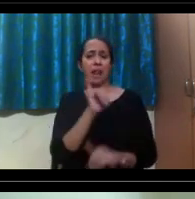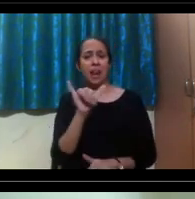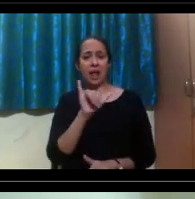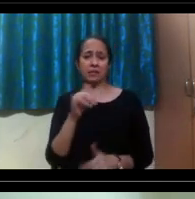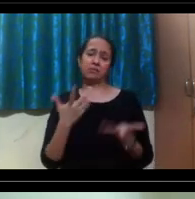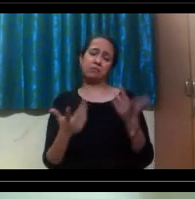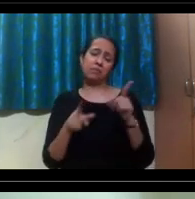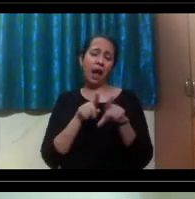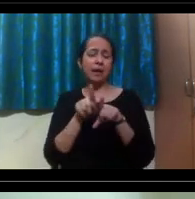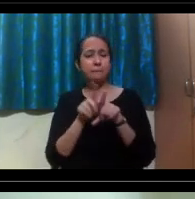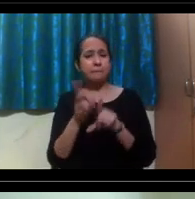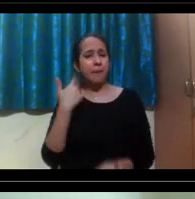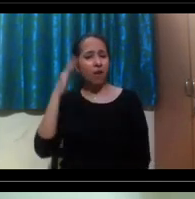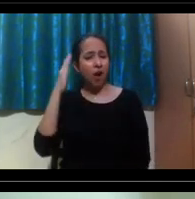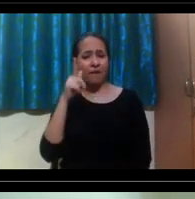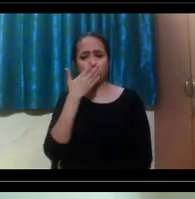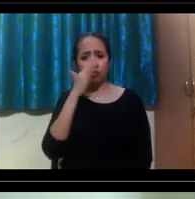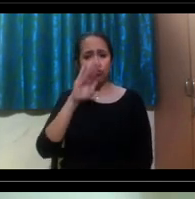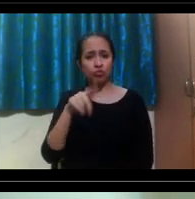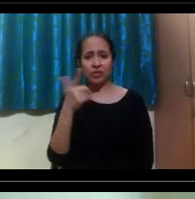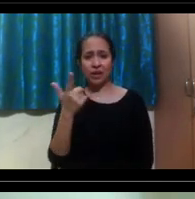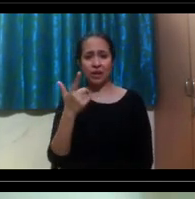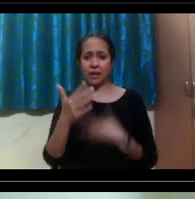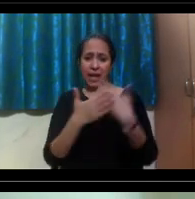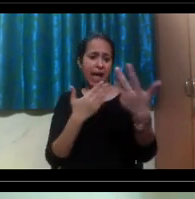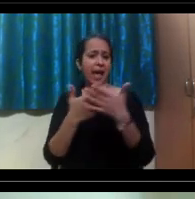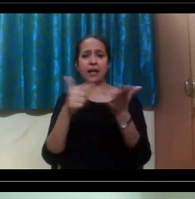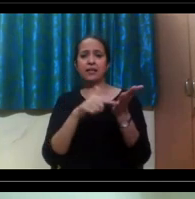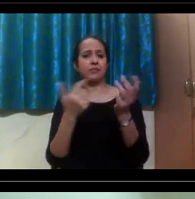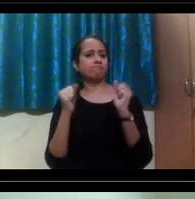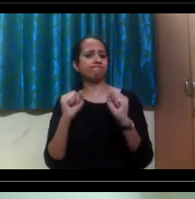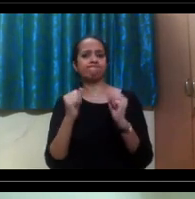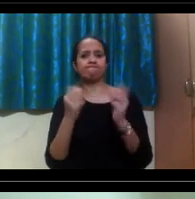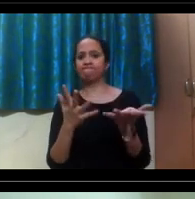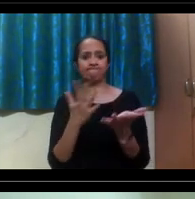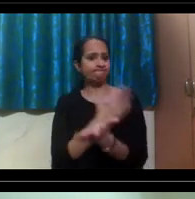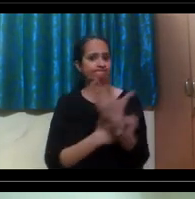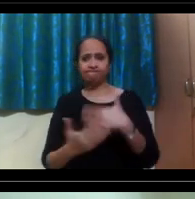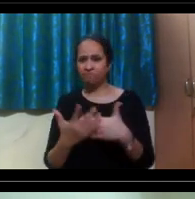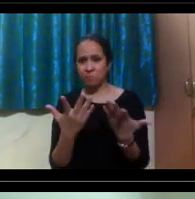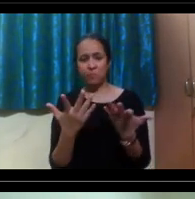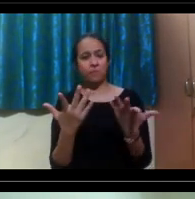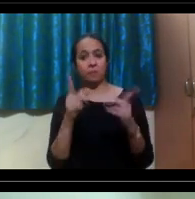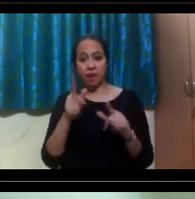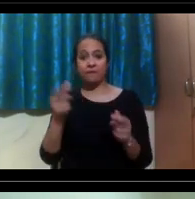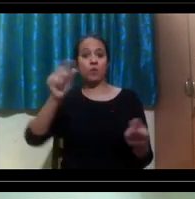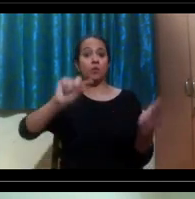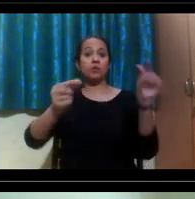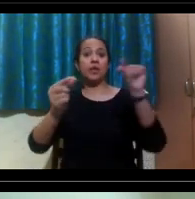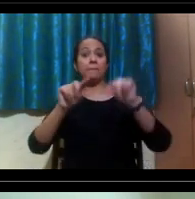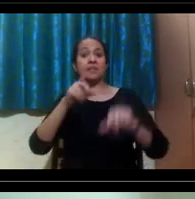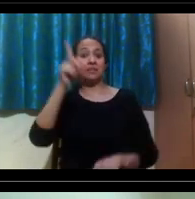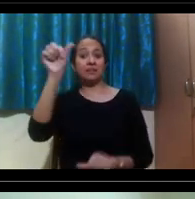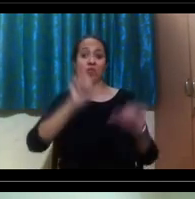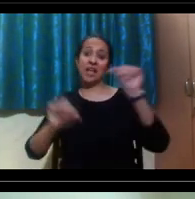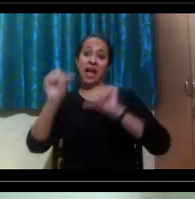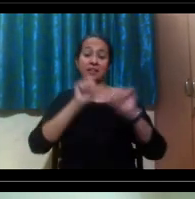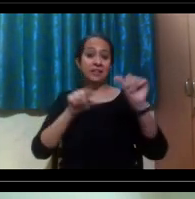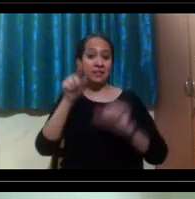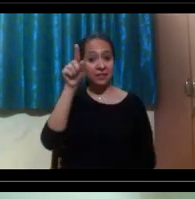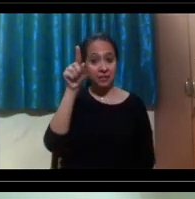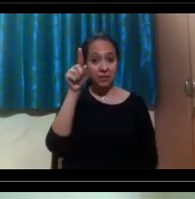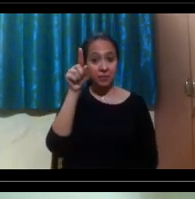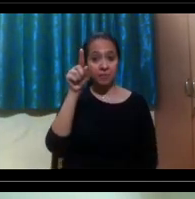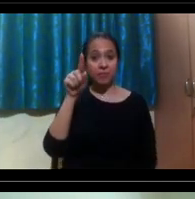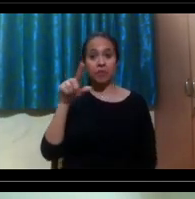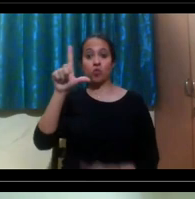example, we had a student who didn't have the use of their hands. Well, they still need to take a chemistry class here at Missouri State. And so what the